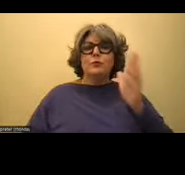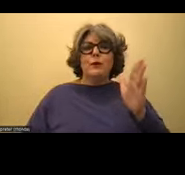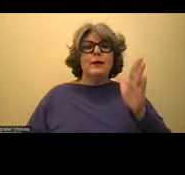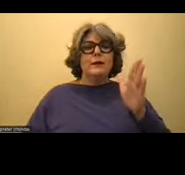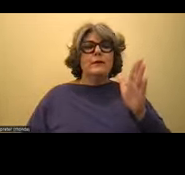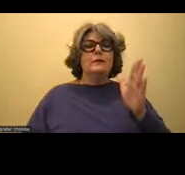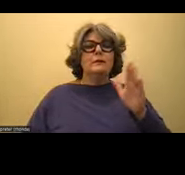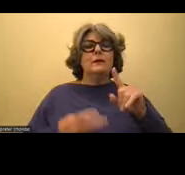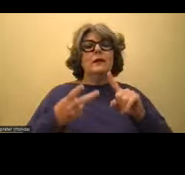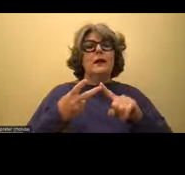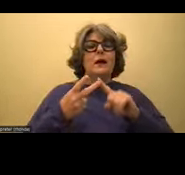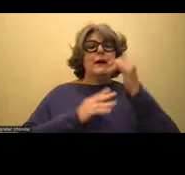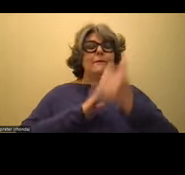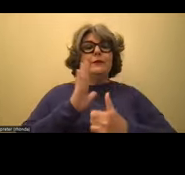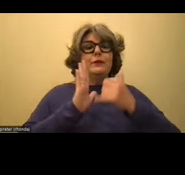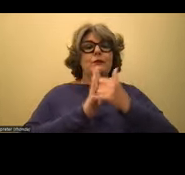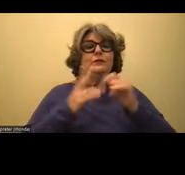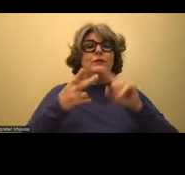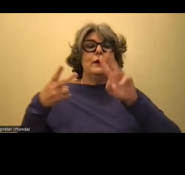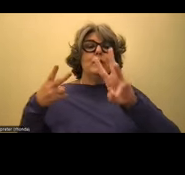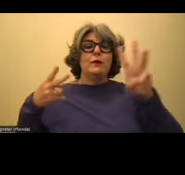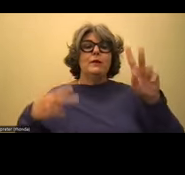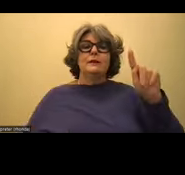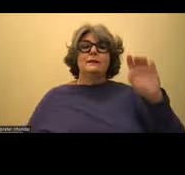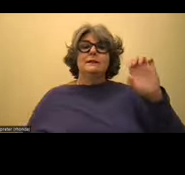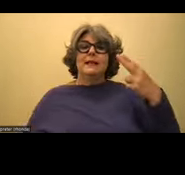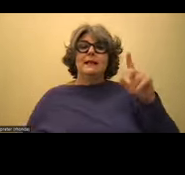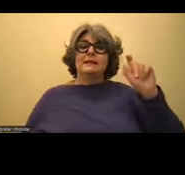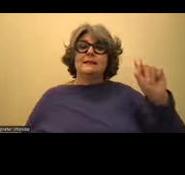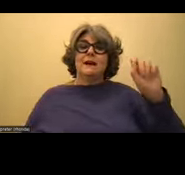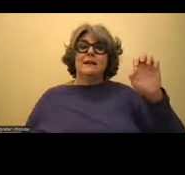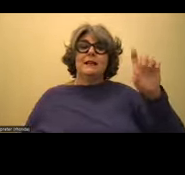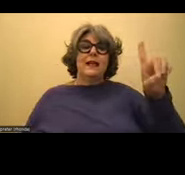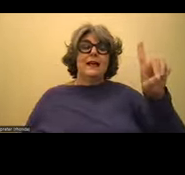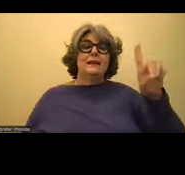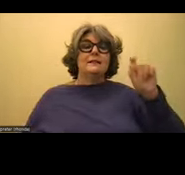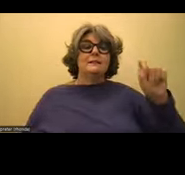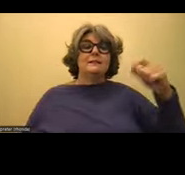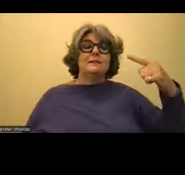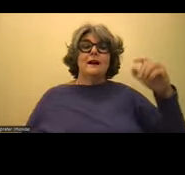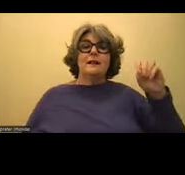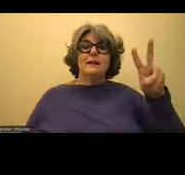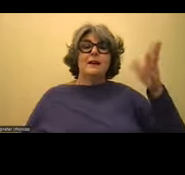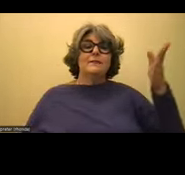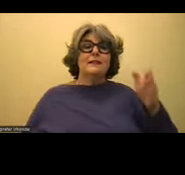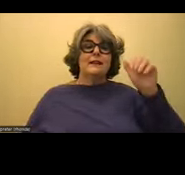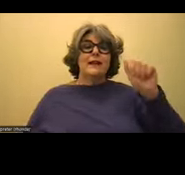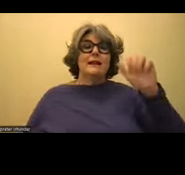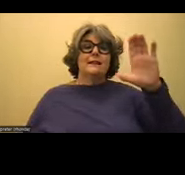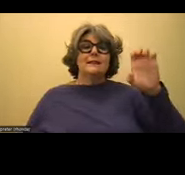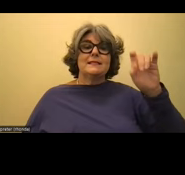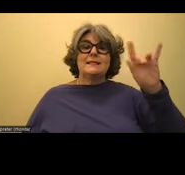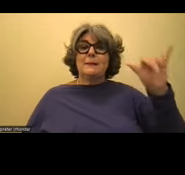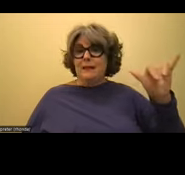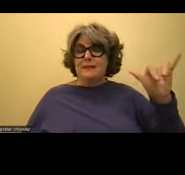EdTech's YouTube channel and website tech.ed.gov slash accessibility and will include links that we have shared.